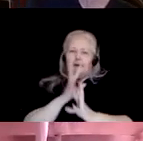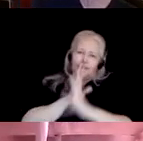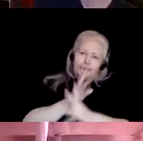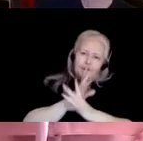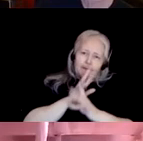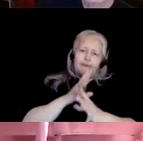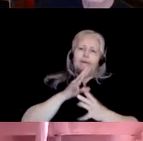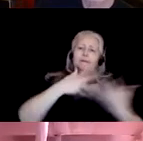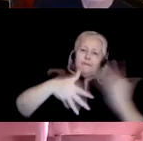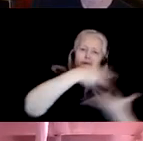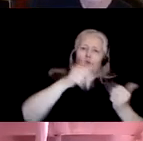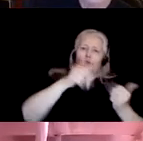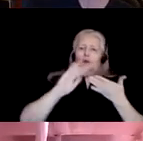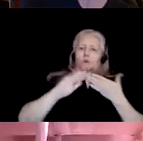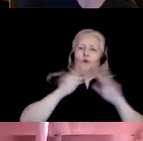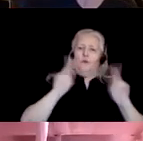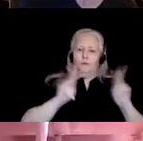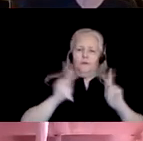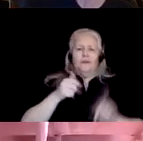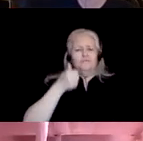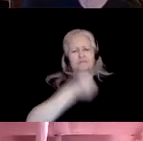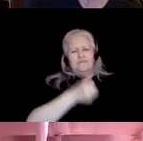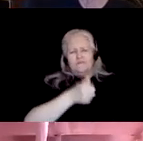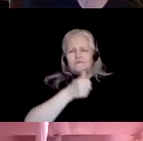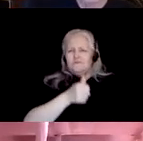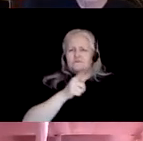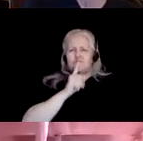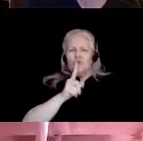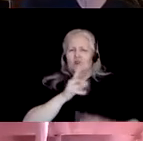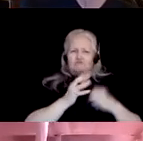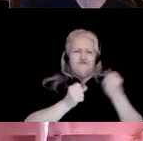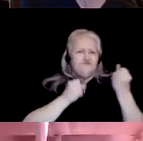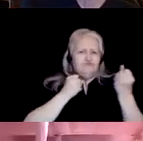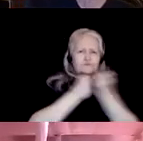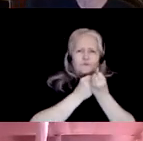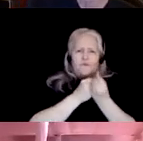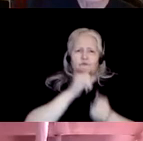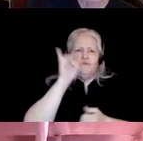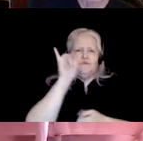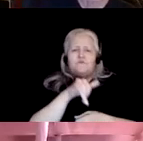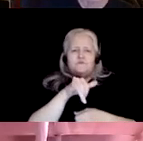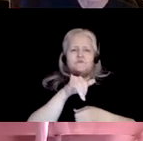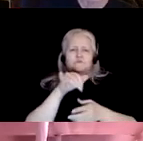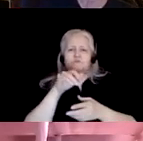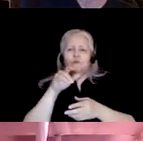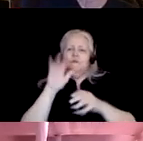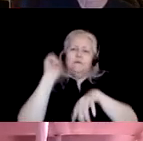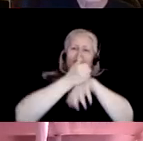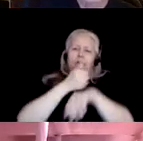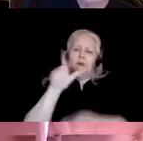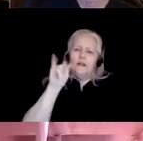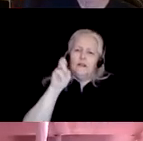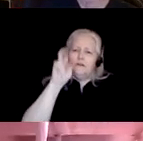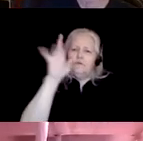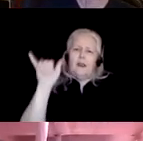members. Tiso has extensively served the Karbi Lamed Amai, the Karbi Literary Organization, and